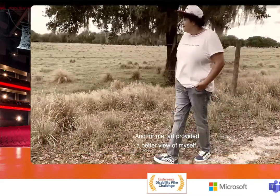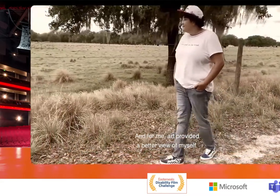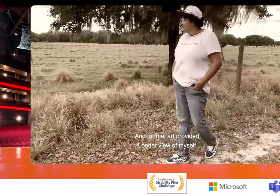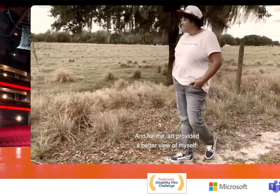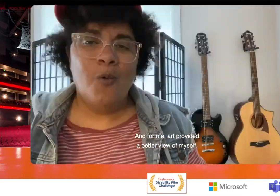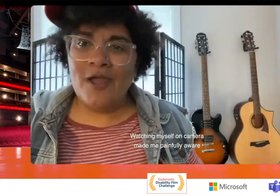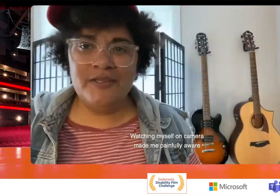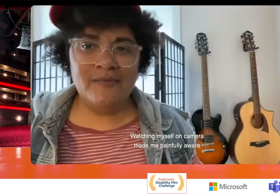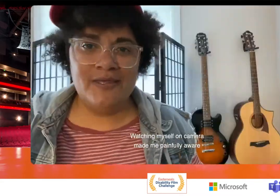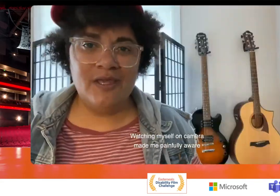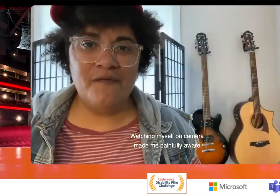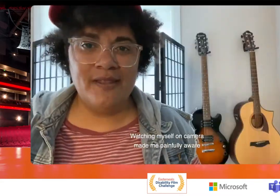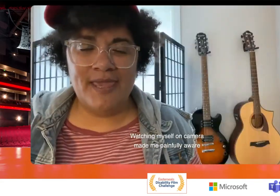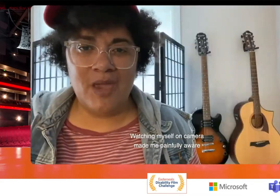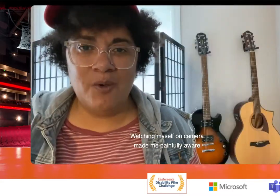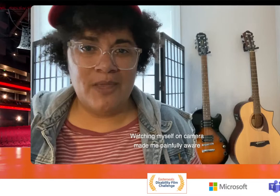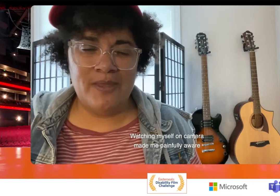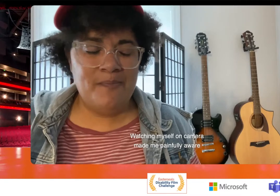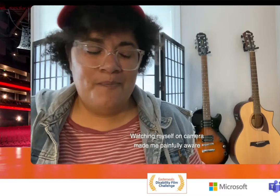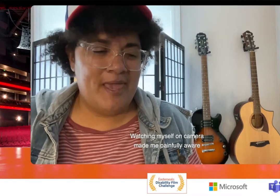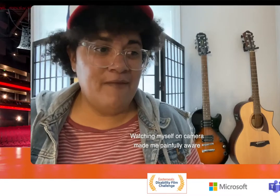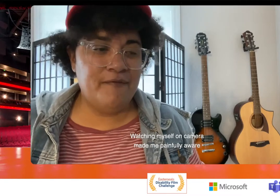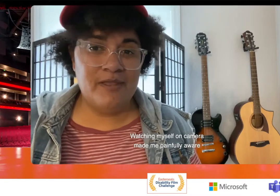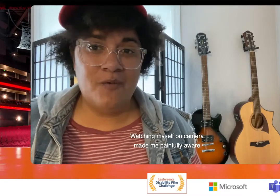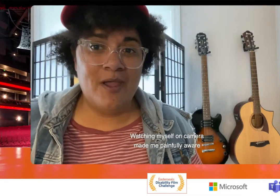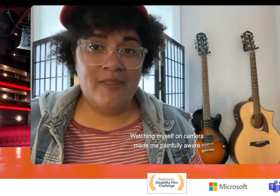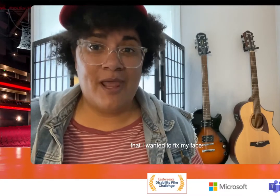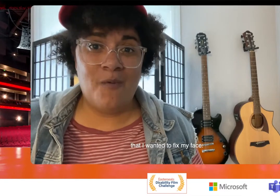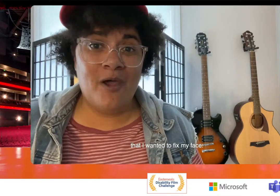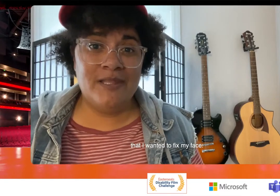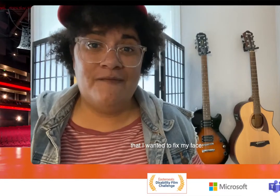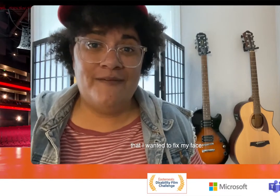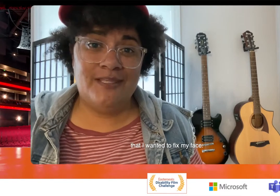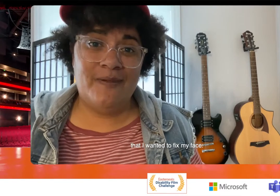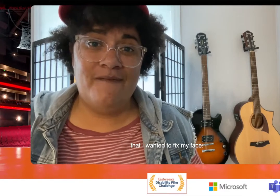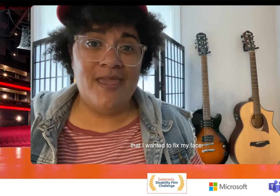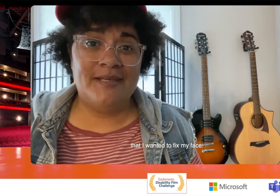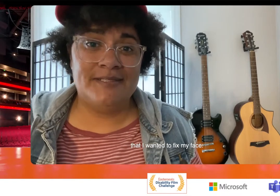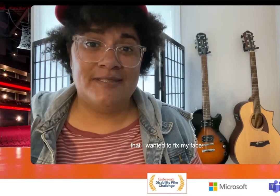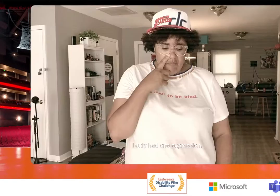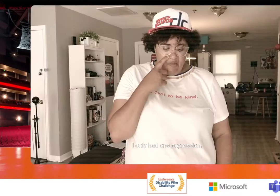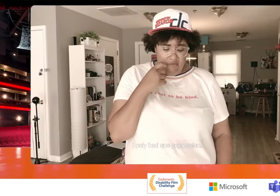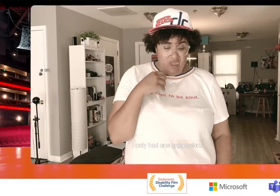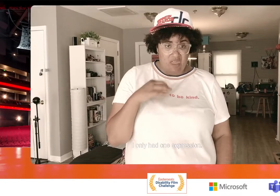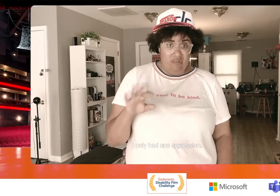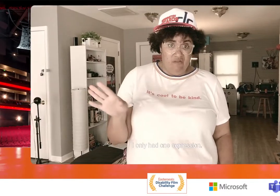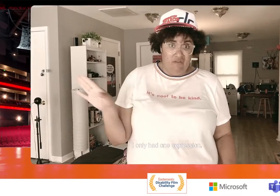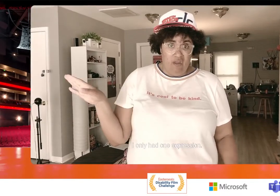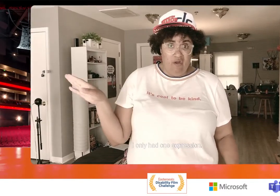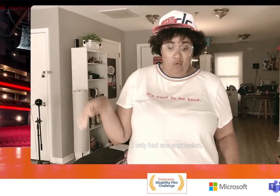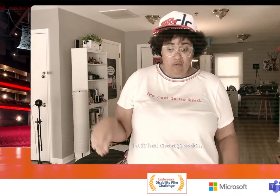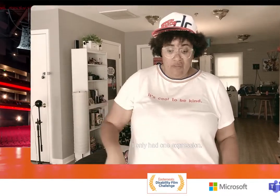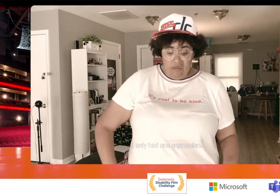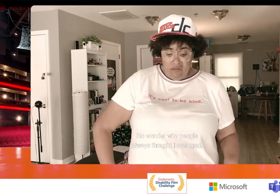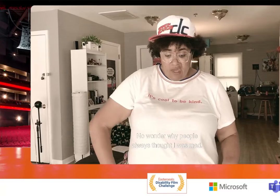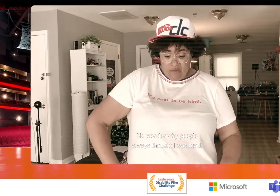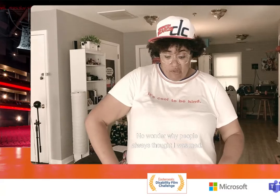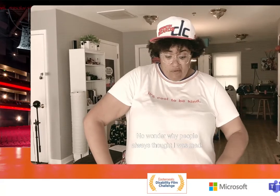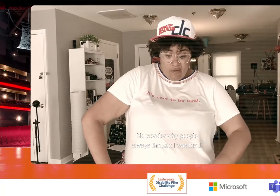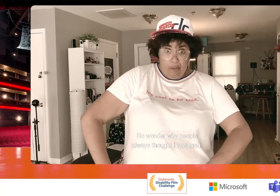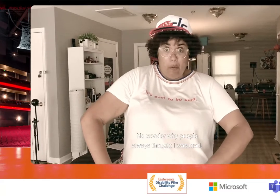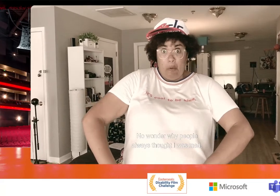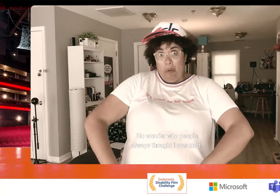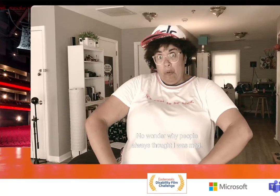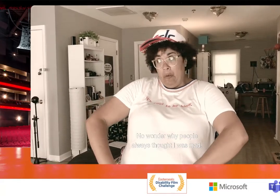of myself. Watching myself on camera made me painfully aware that I wanted to fix my face. I only had one expression. No